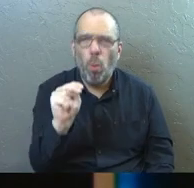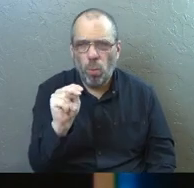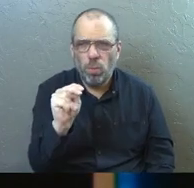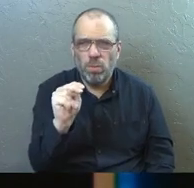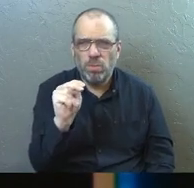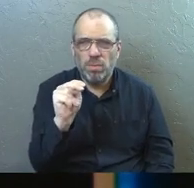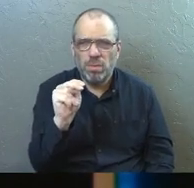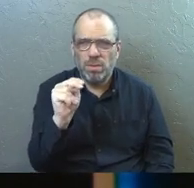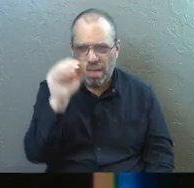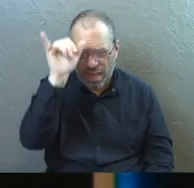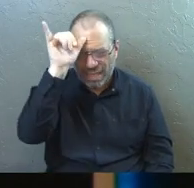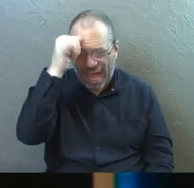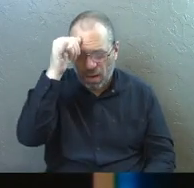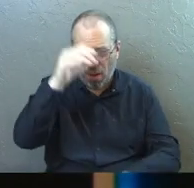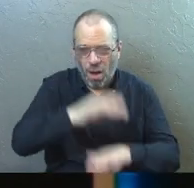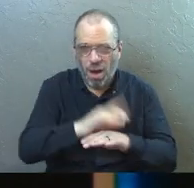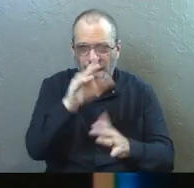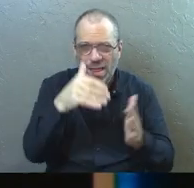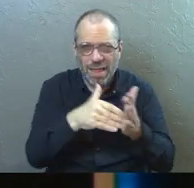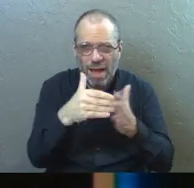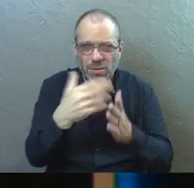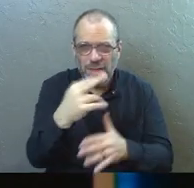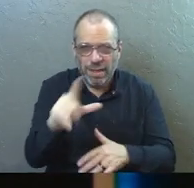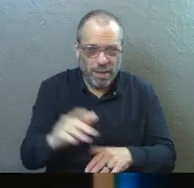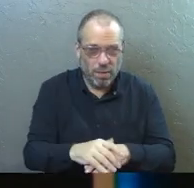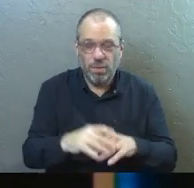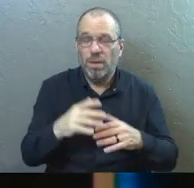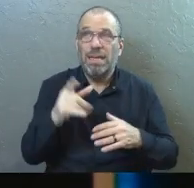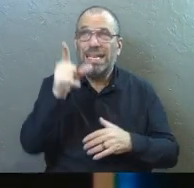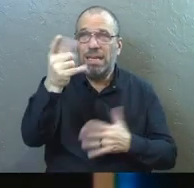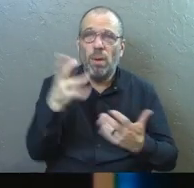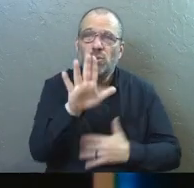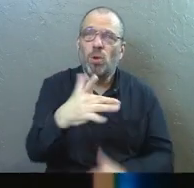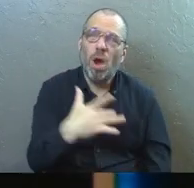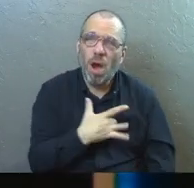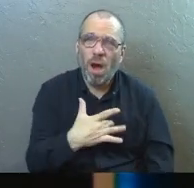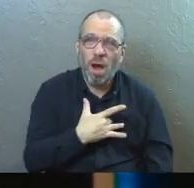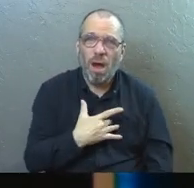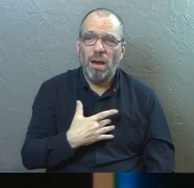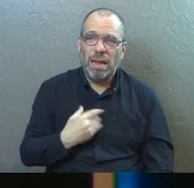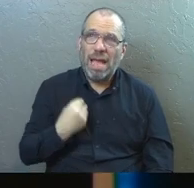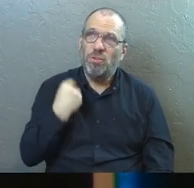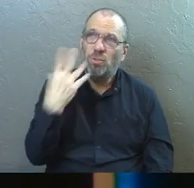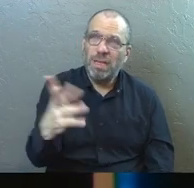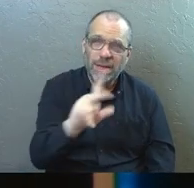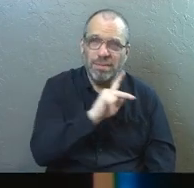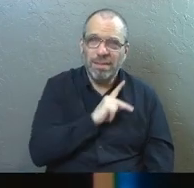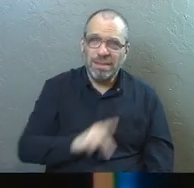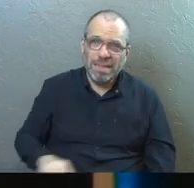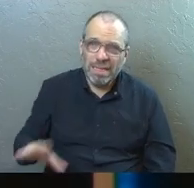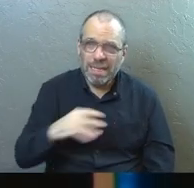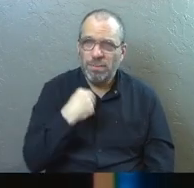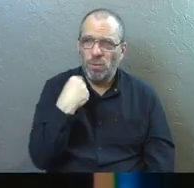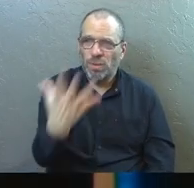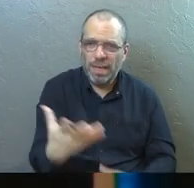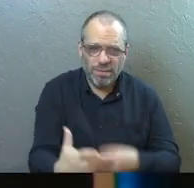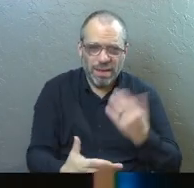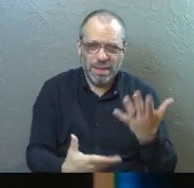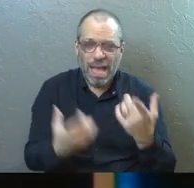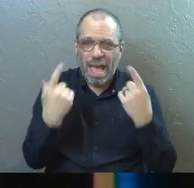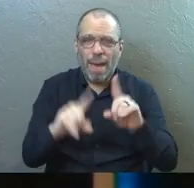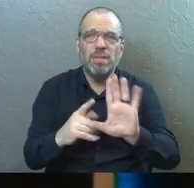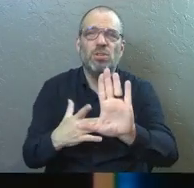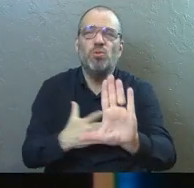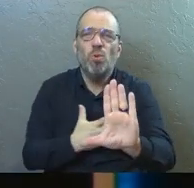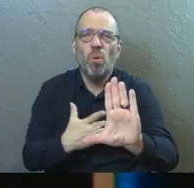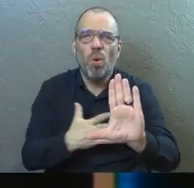He wants your heart. When you walk in generosity and you give to the kingdom, it's what happens in